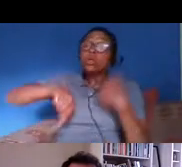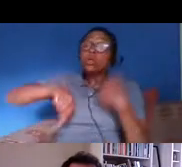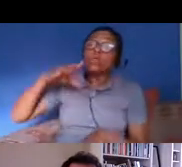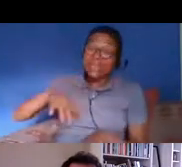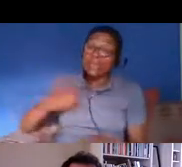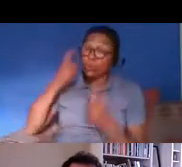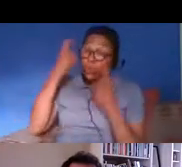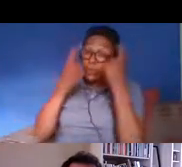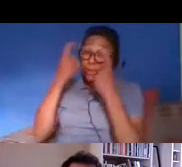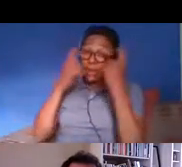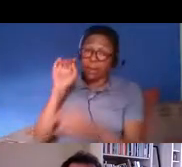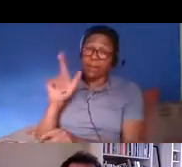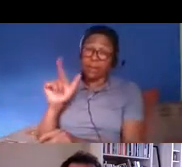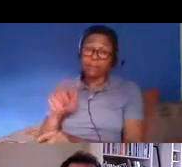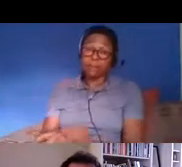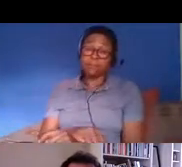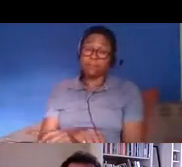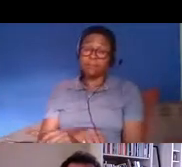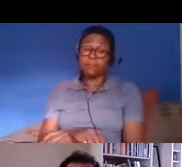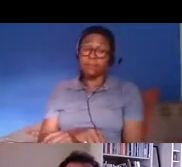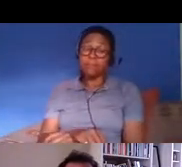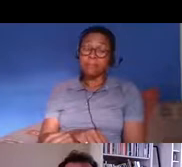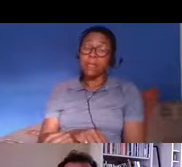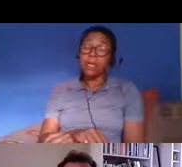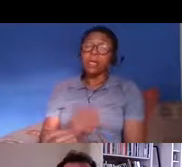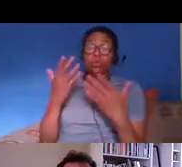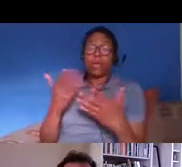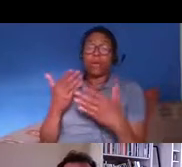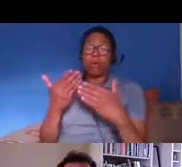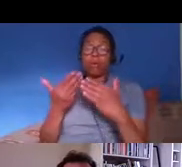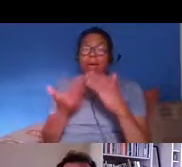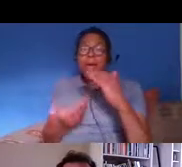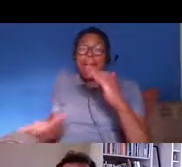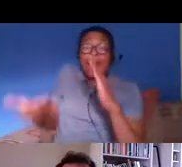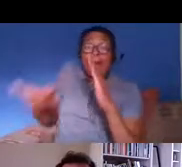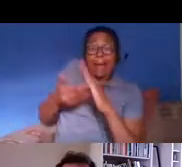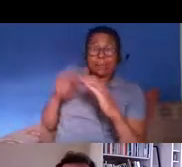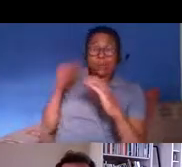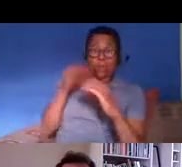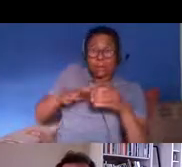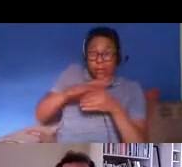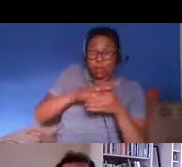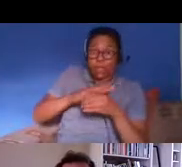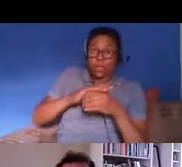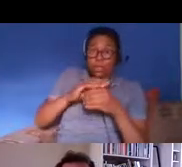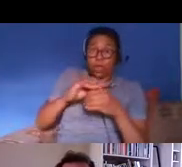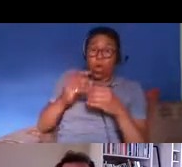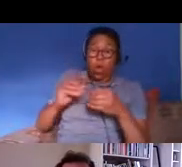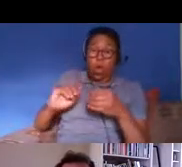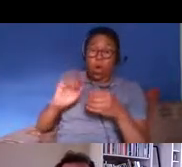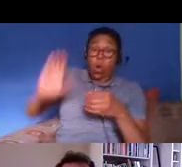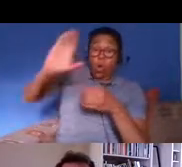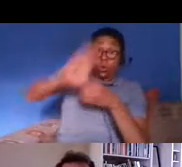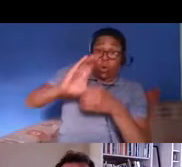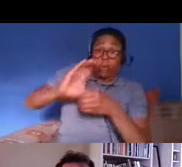the effects of the um pandemic you know this is about um that this is the context for for what's